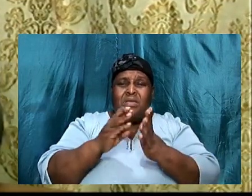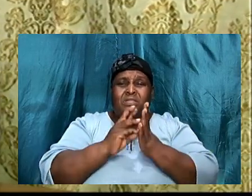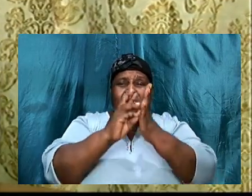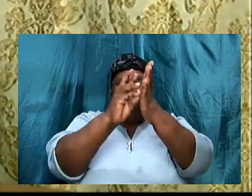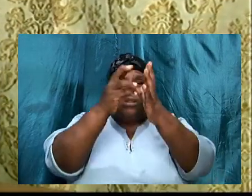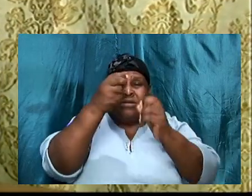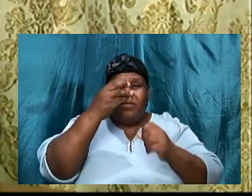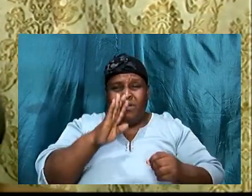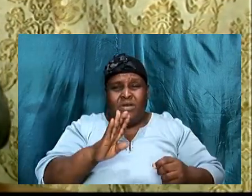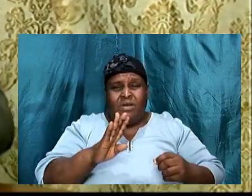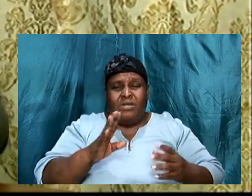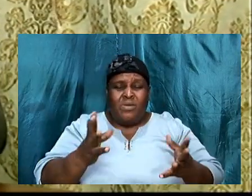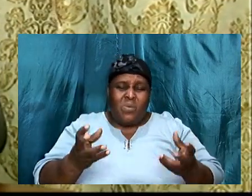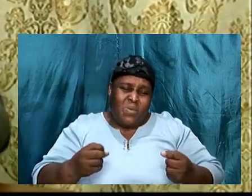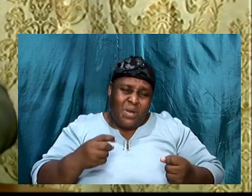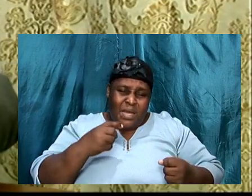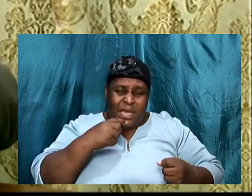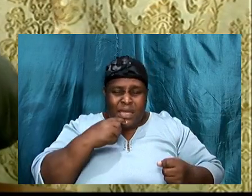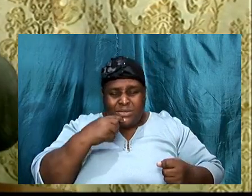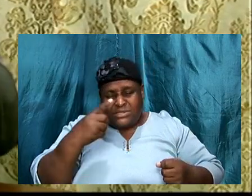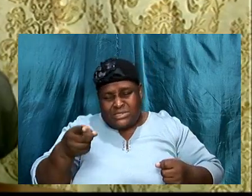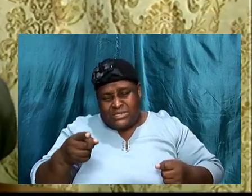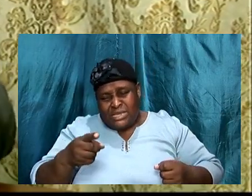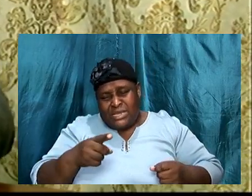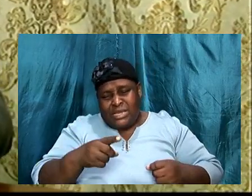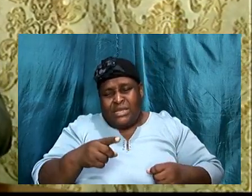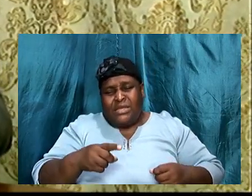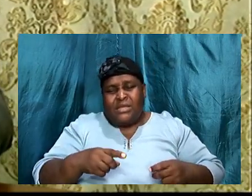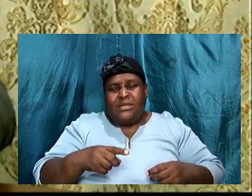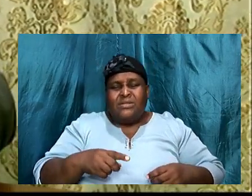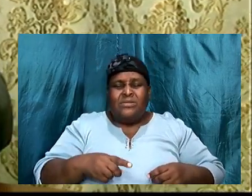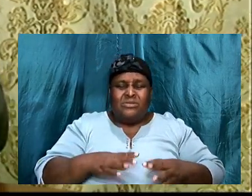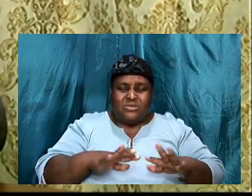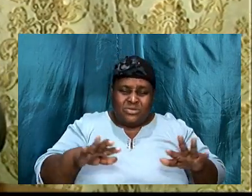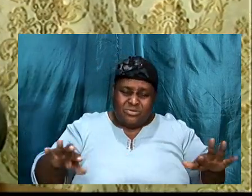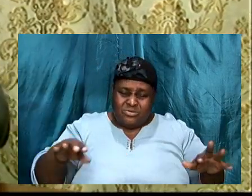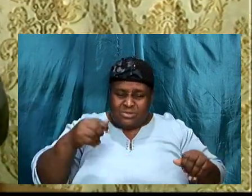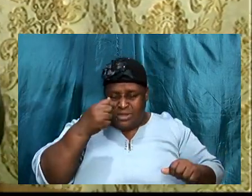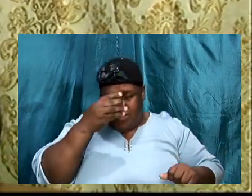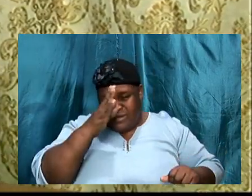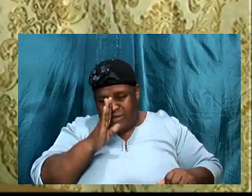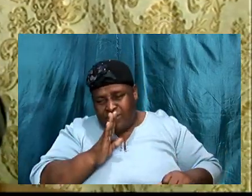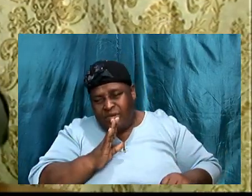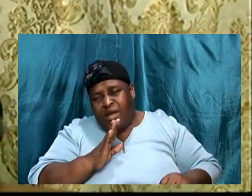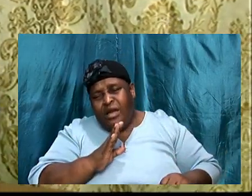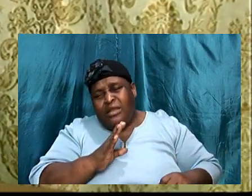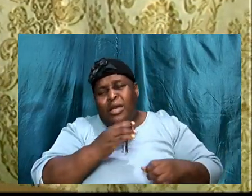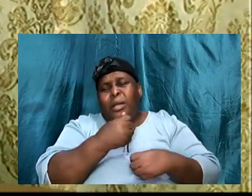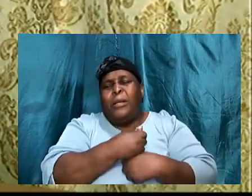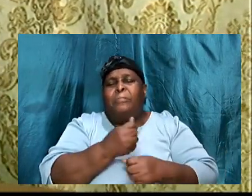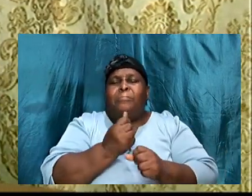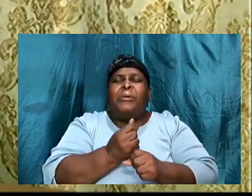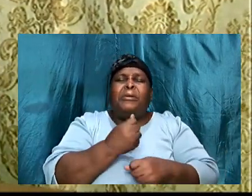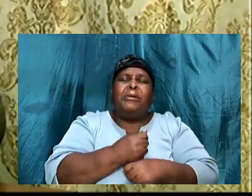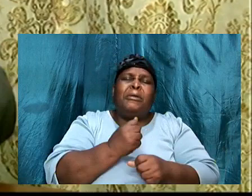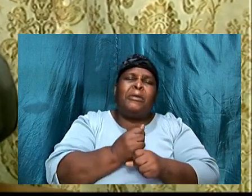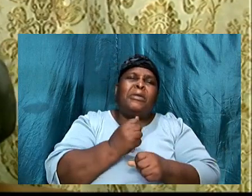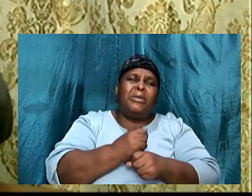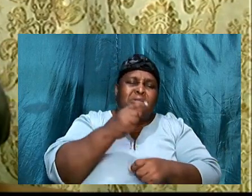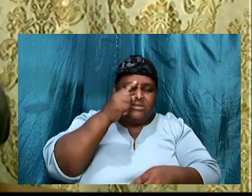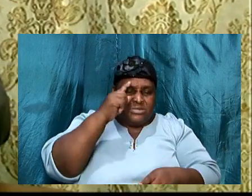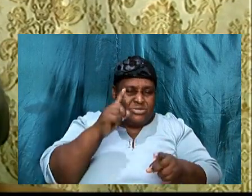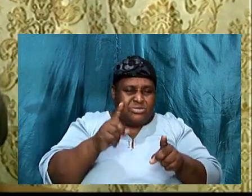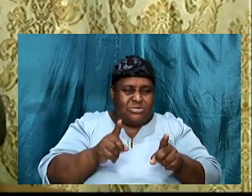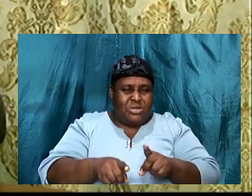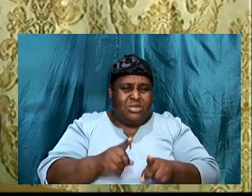that we go through, as saints, is as a direct result, of us, disregarding, the will of God, and